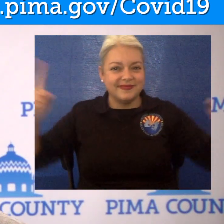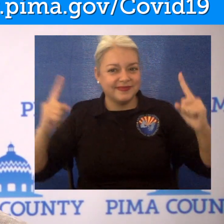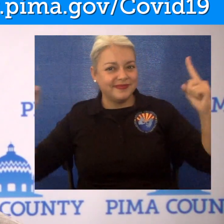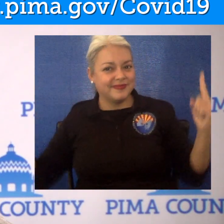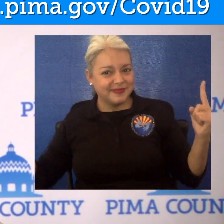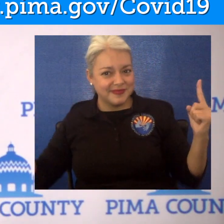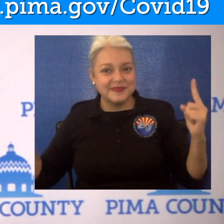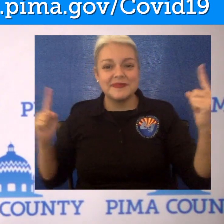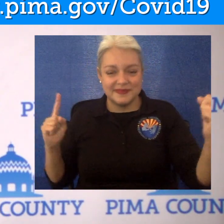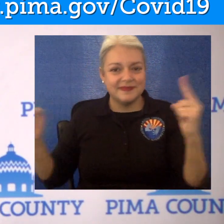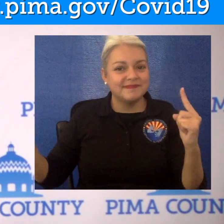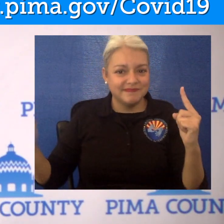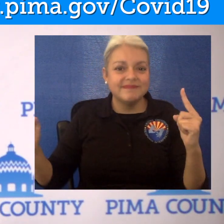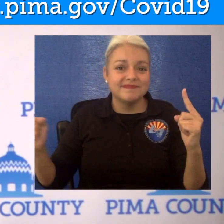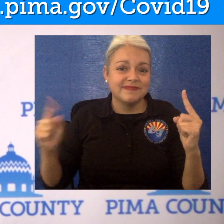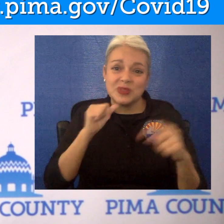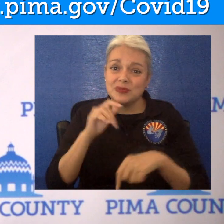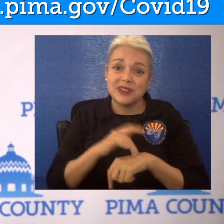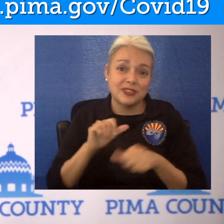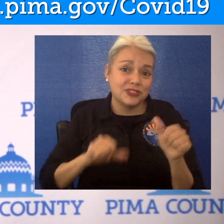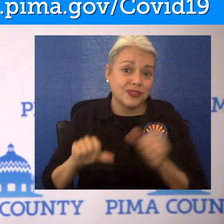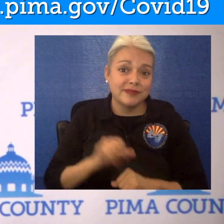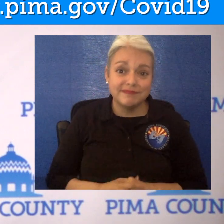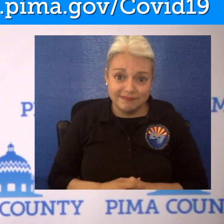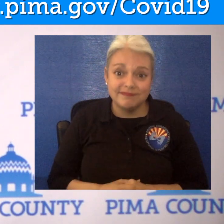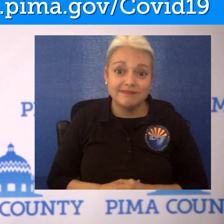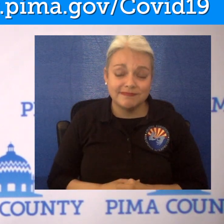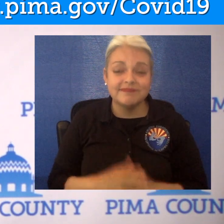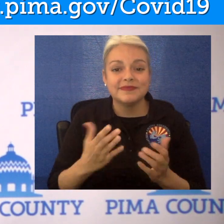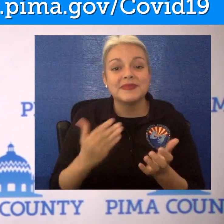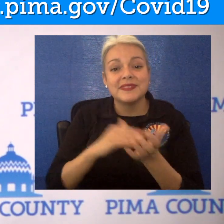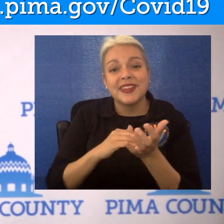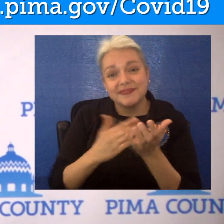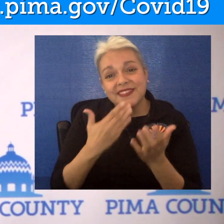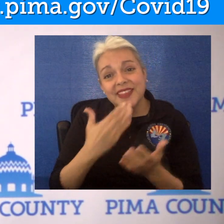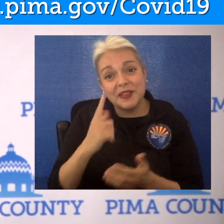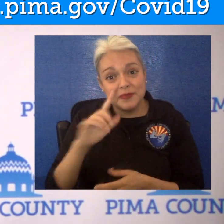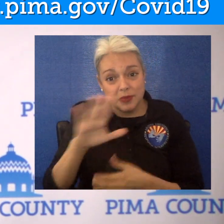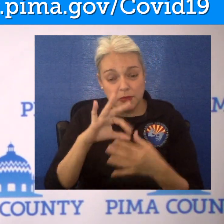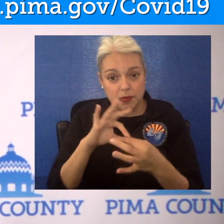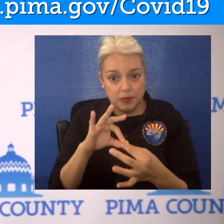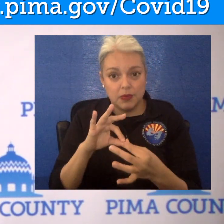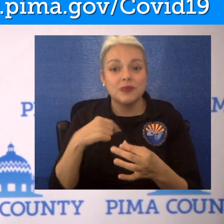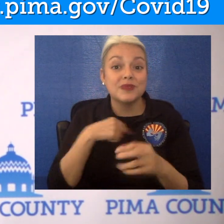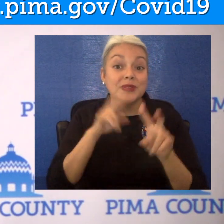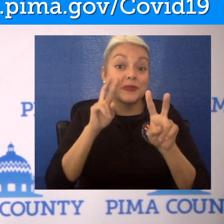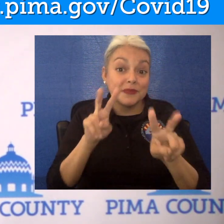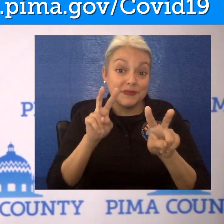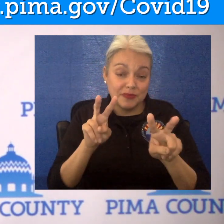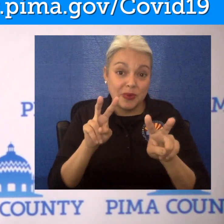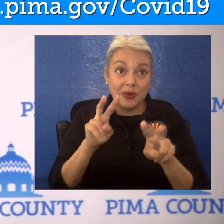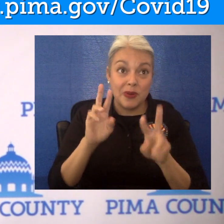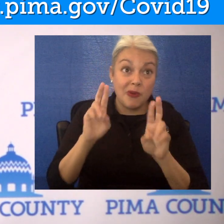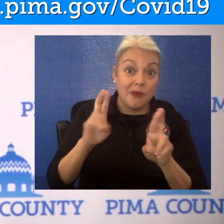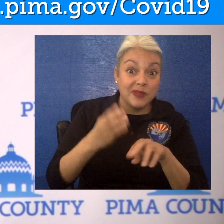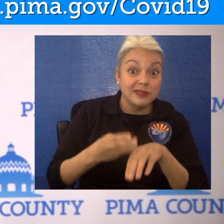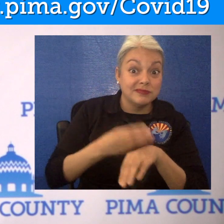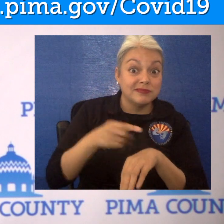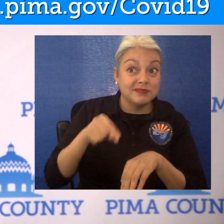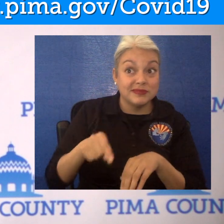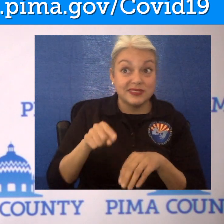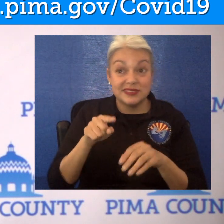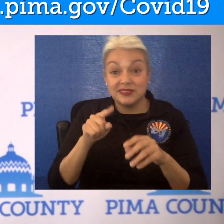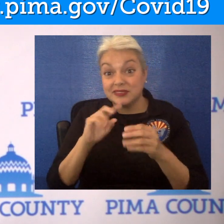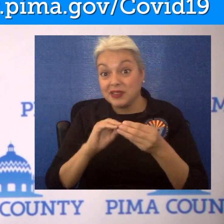really wingspan. So spread your wings and make sure you're not touching anyone. Once again, thank you for your cooperation. We look forward to hopefully